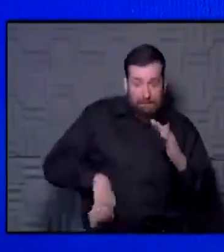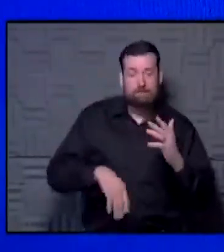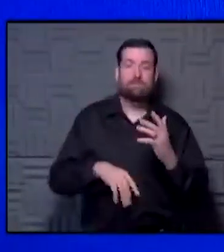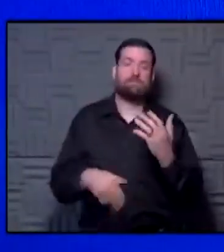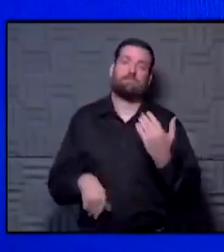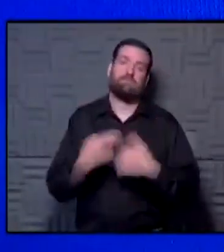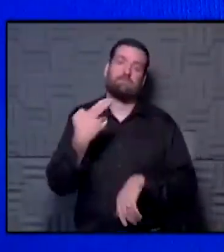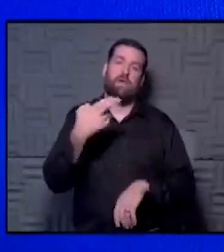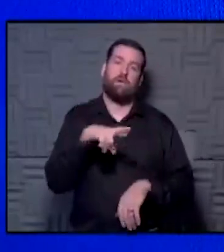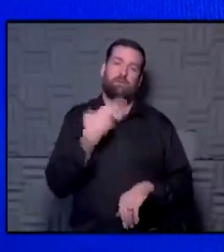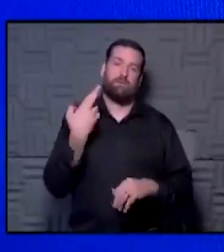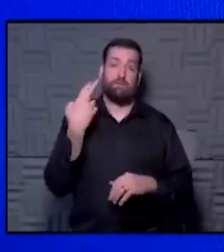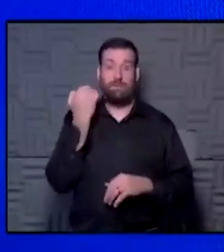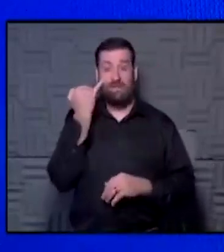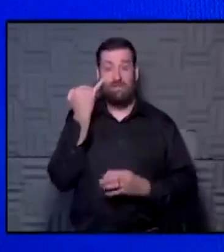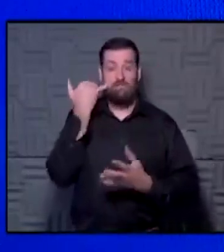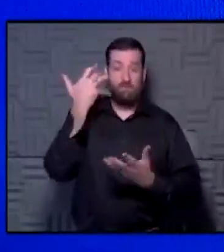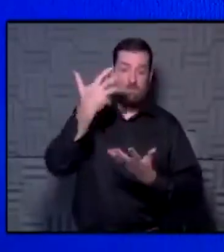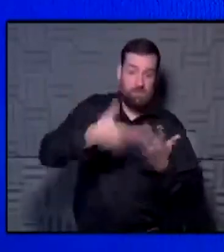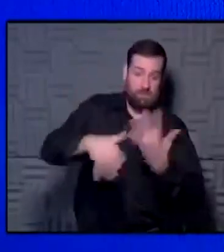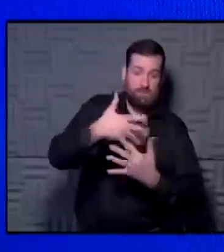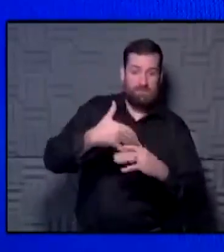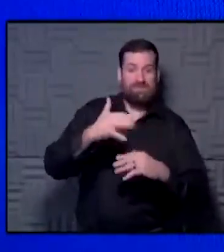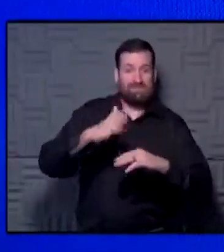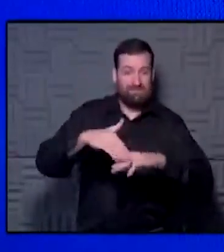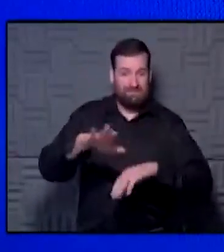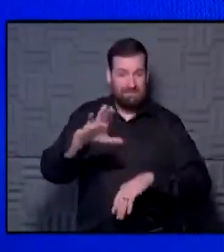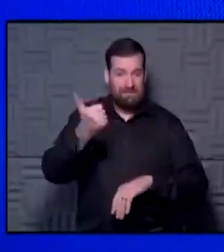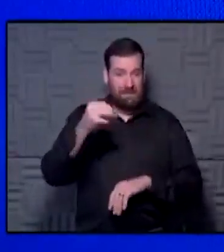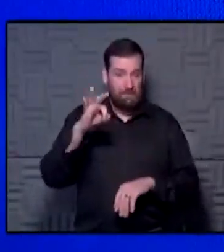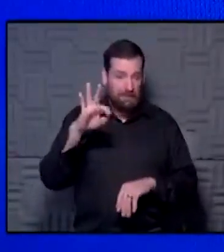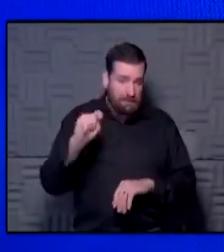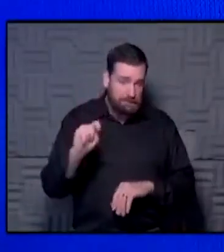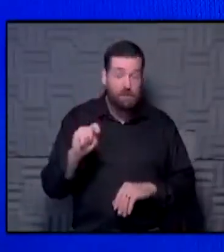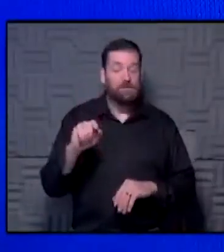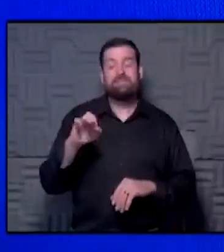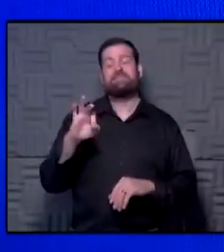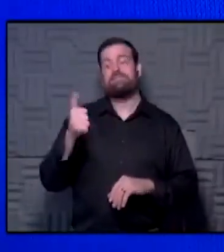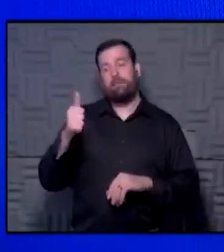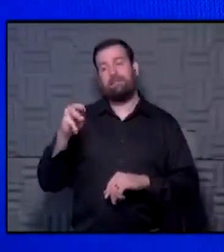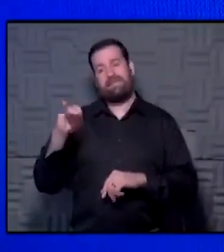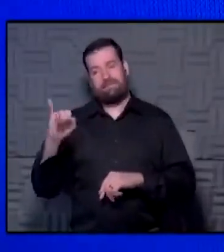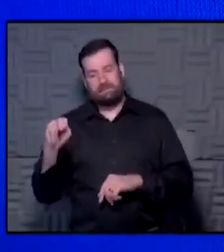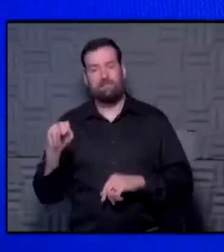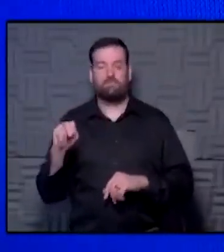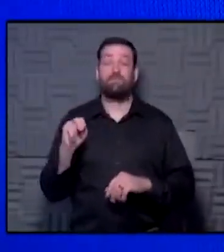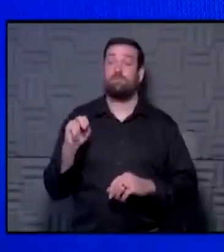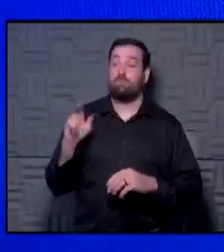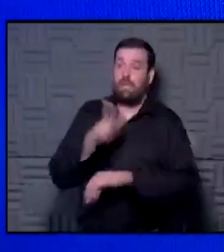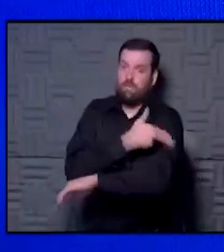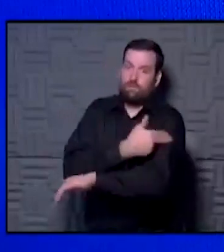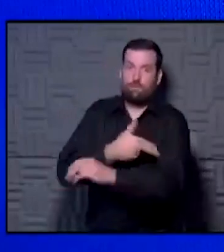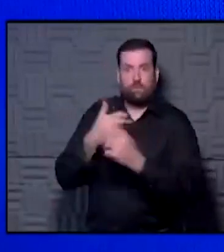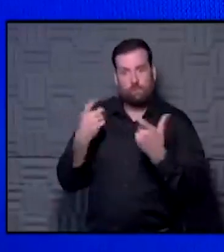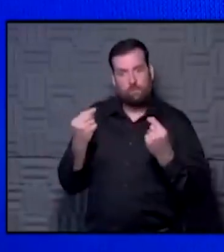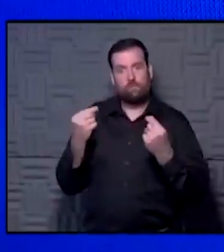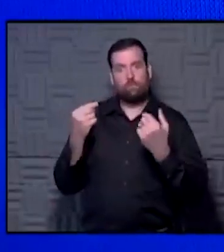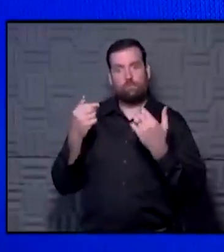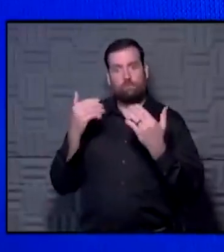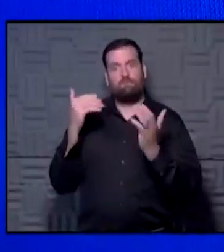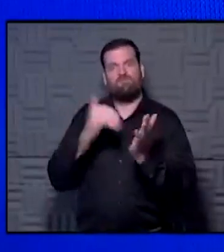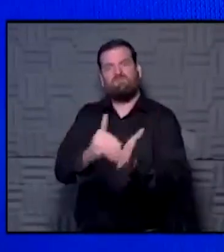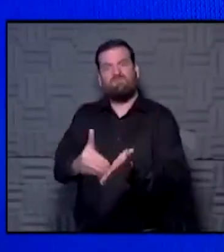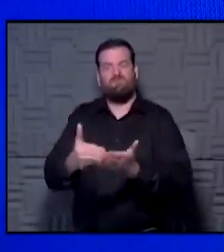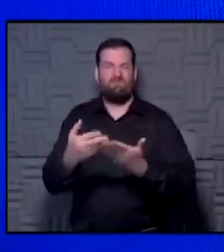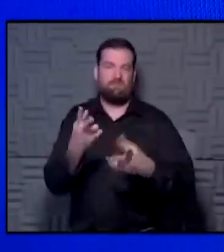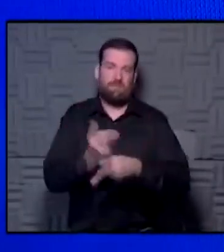risk. And if they're there for more than 10 minutes, they're at higher risk. That's how the disease is really spread. Hospitals do a lot of things to try and make sure people